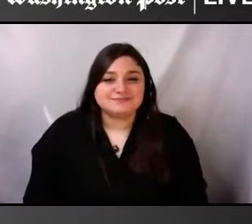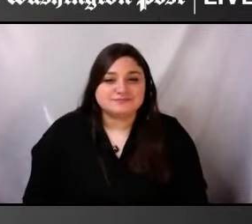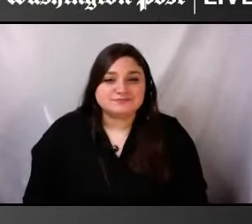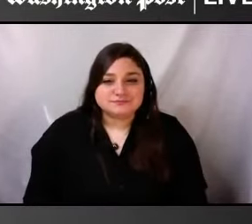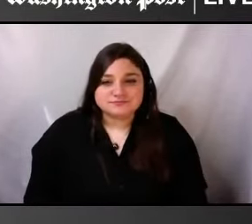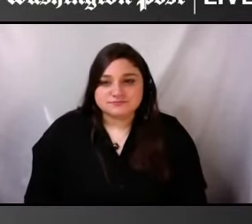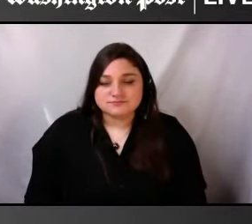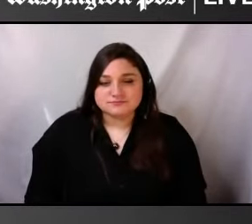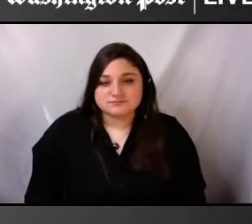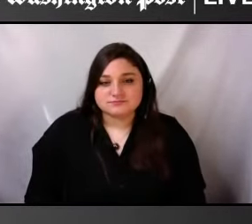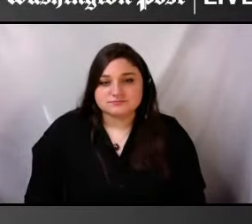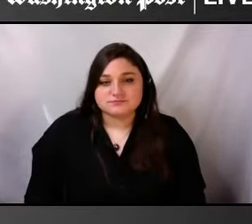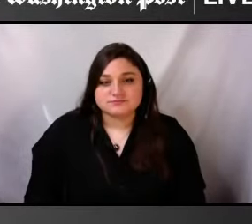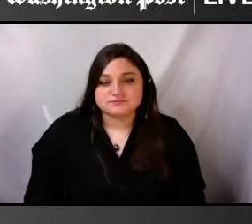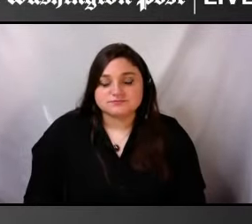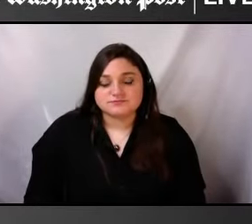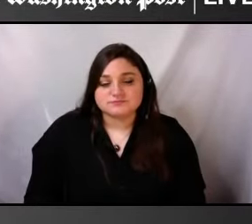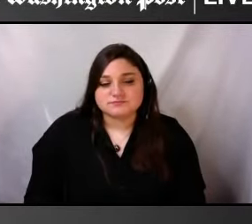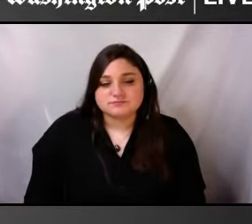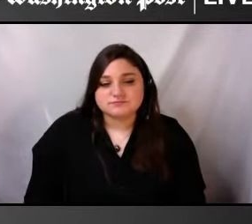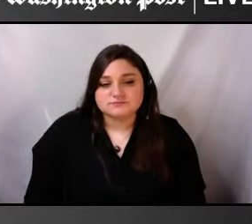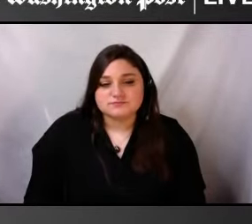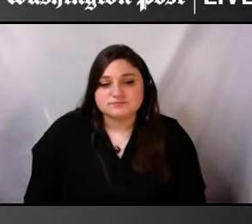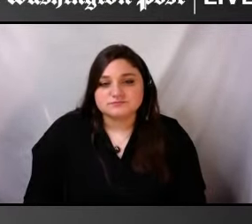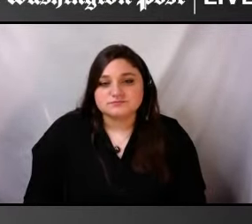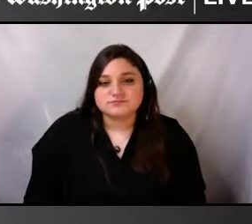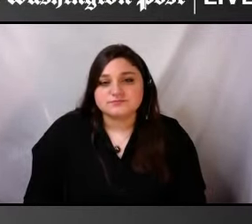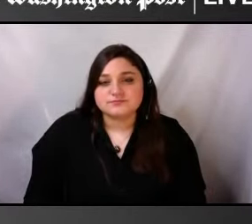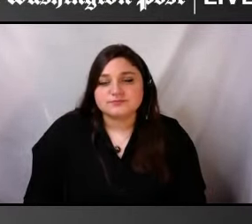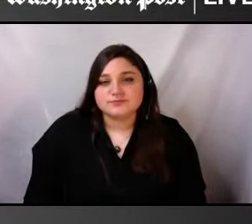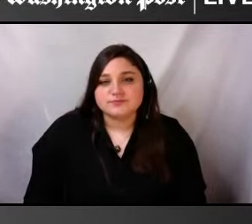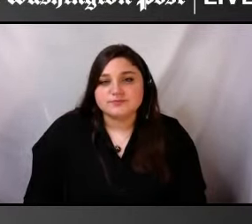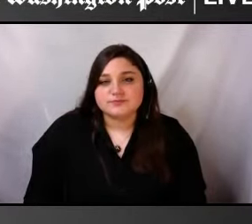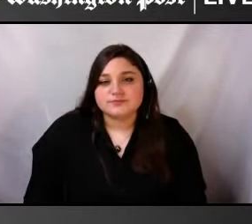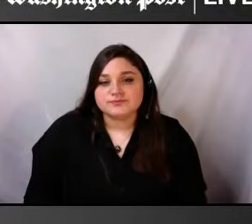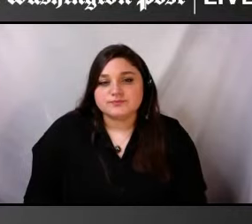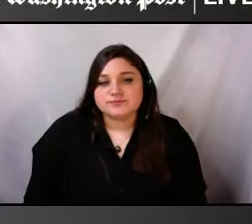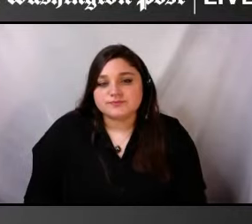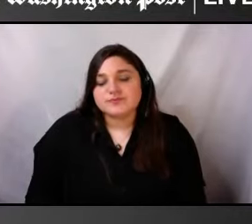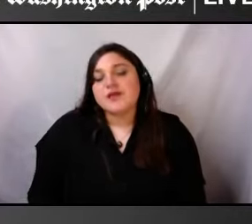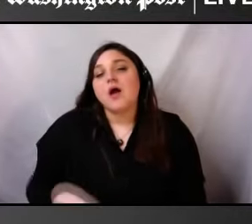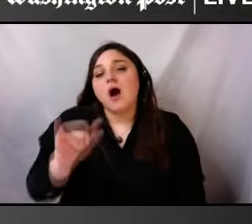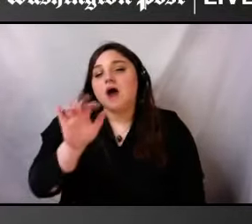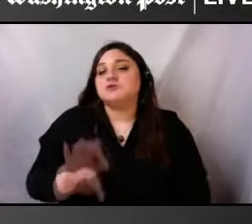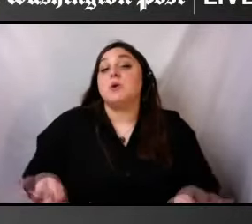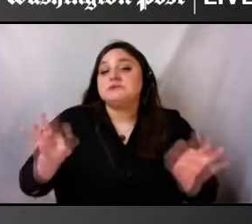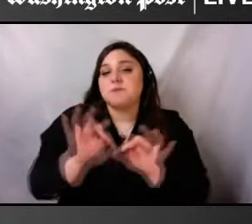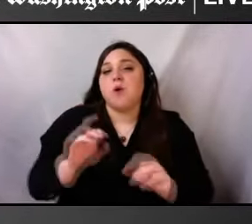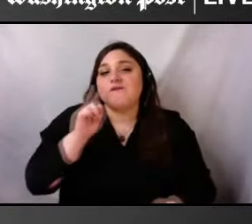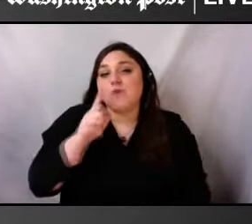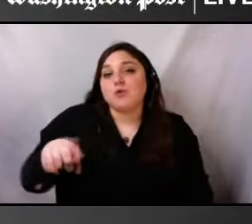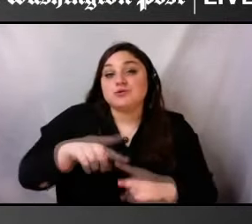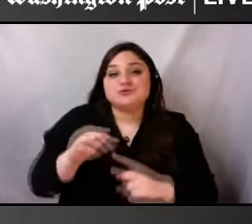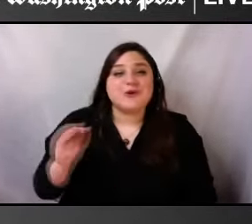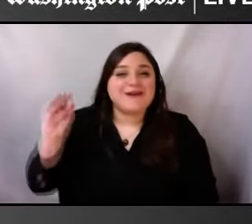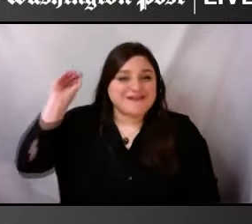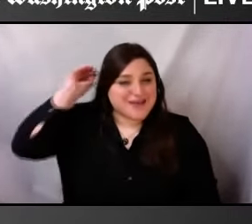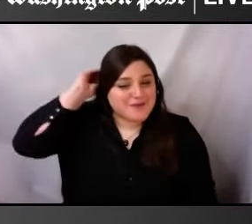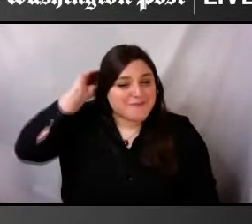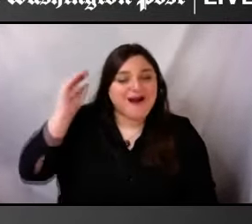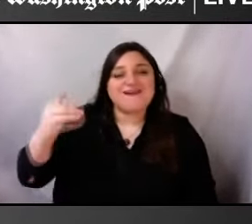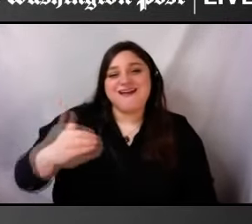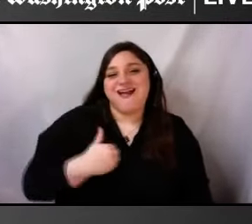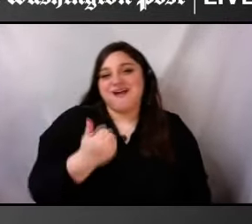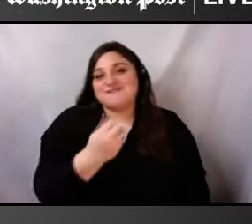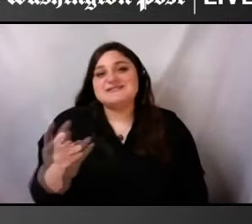you know, and also keeping in mind the fact that there, there are subtle shifts happening as far as representation and inclusion of disabled people